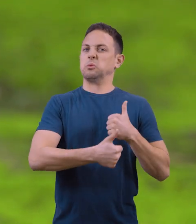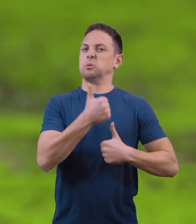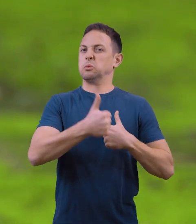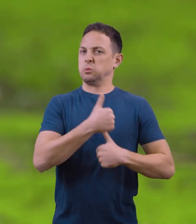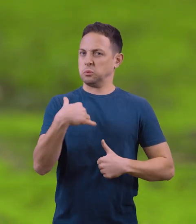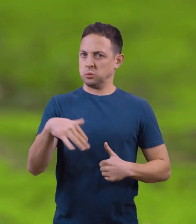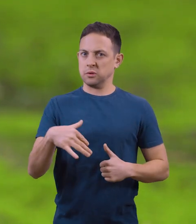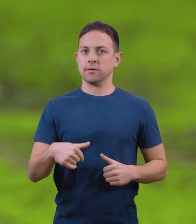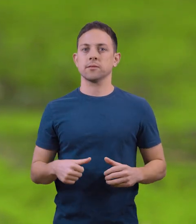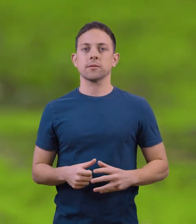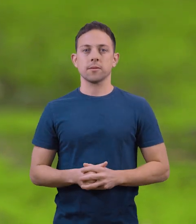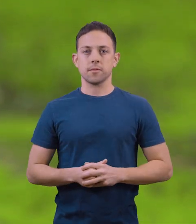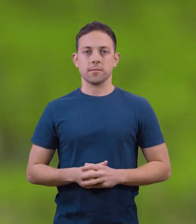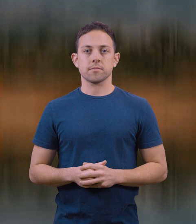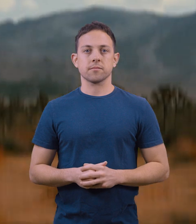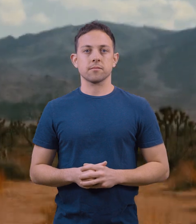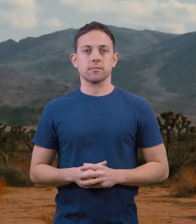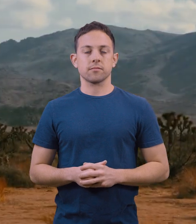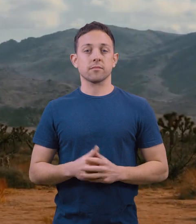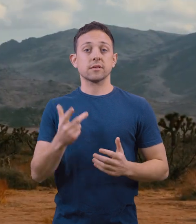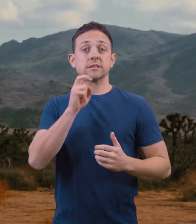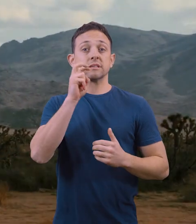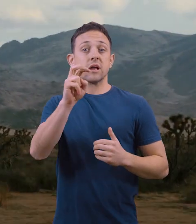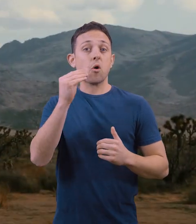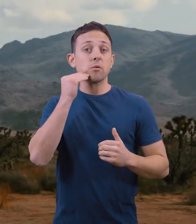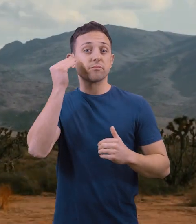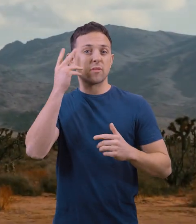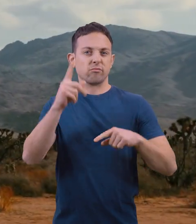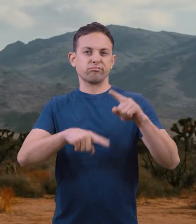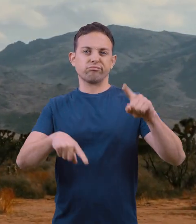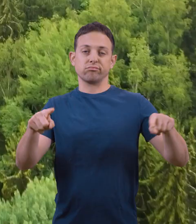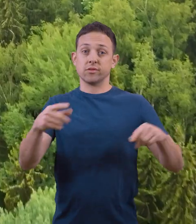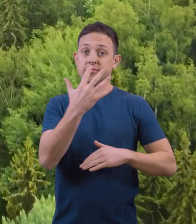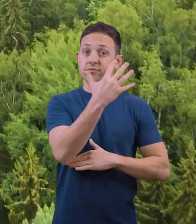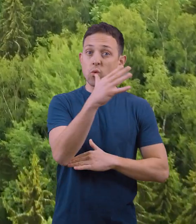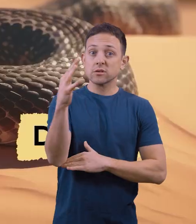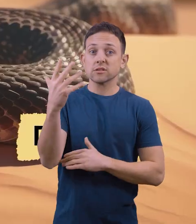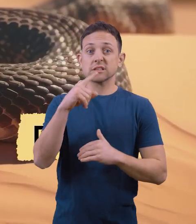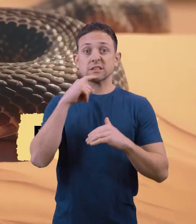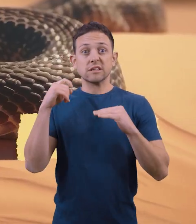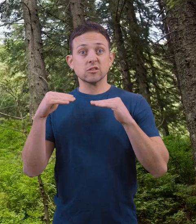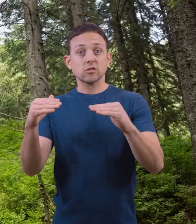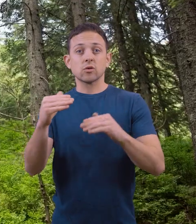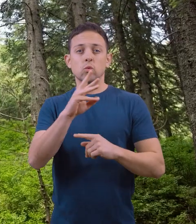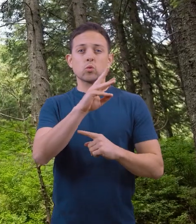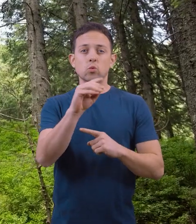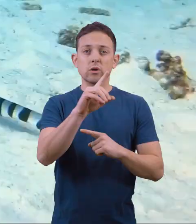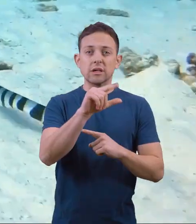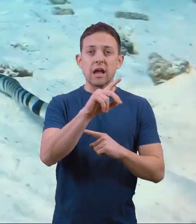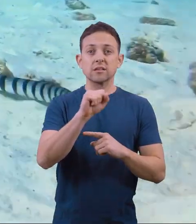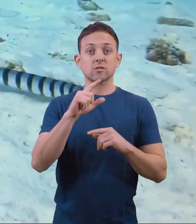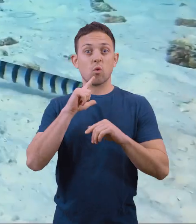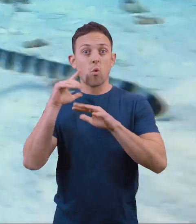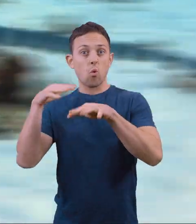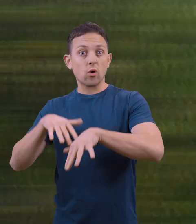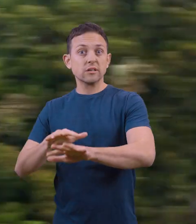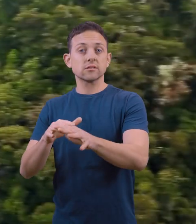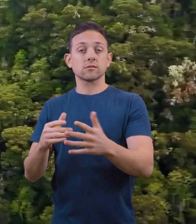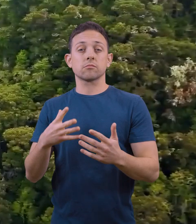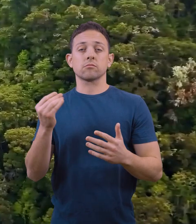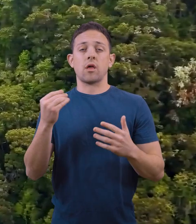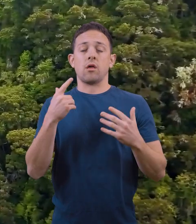and quite dangerous. Snake habitats range from forests to deserts and woodlands to oceans.